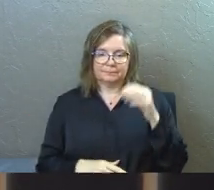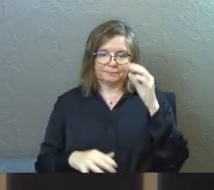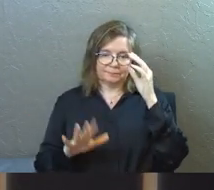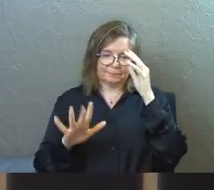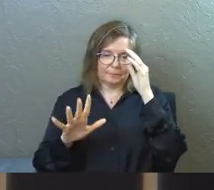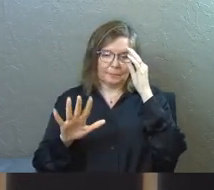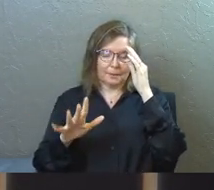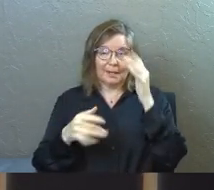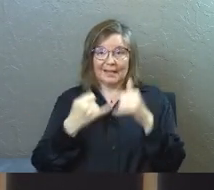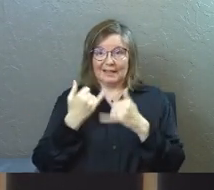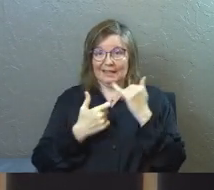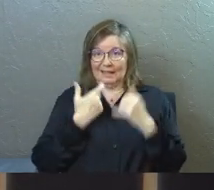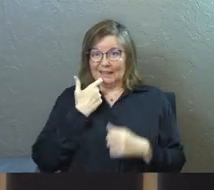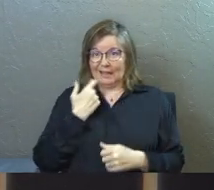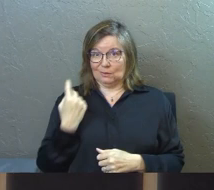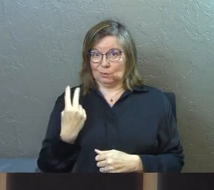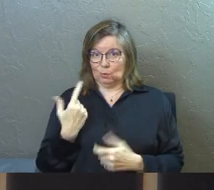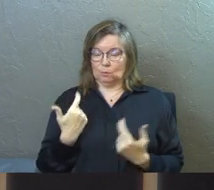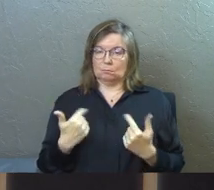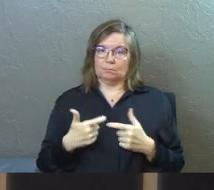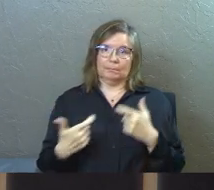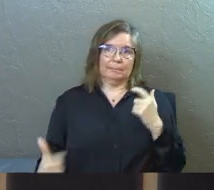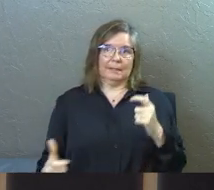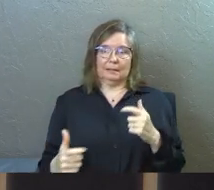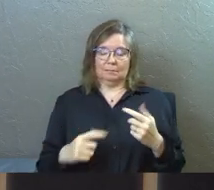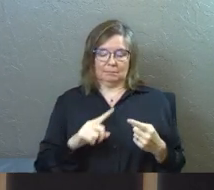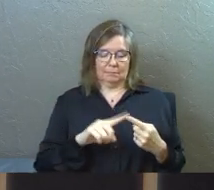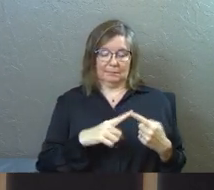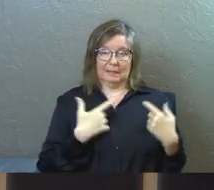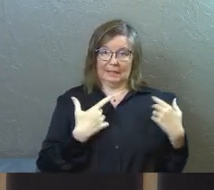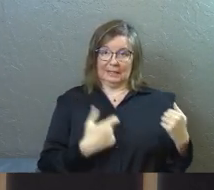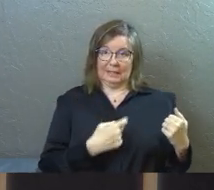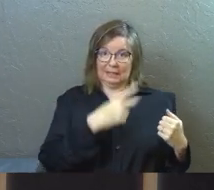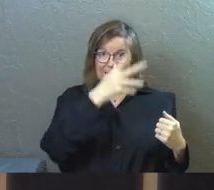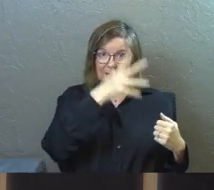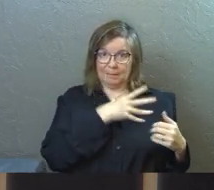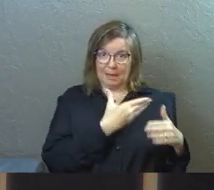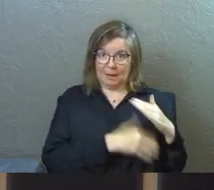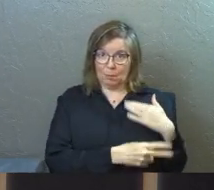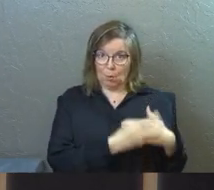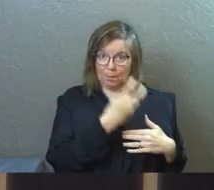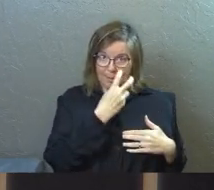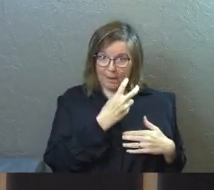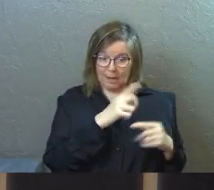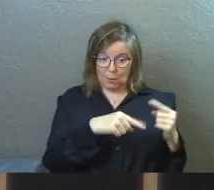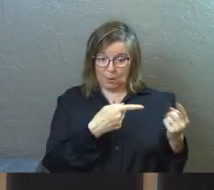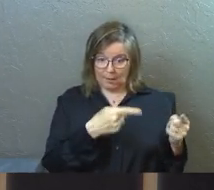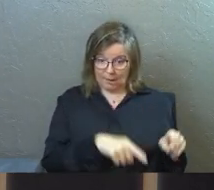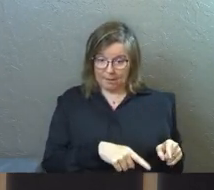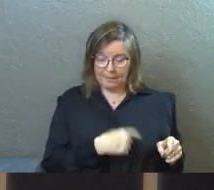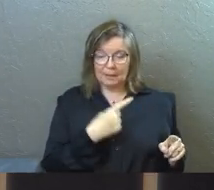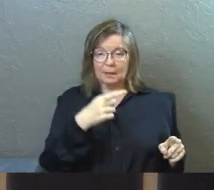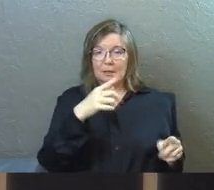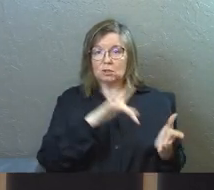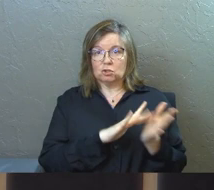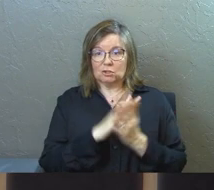The last two were really big ones. He healed a man born blind, and when he did, he said he was the